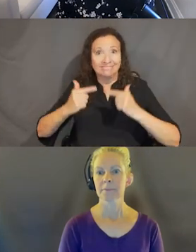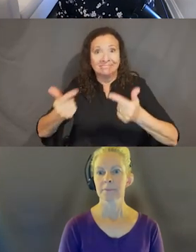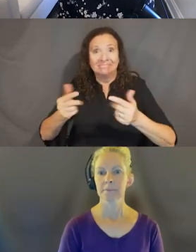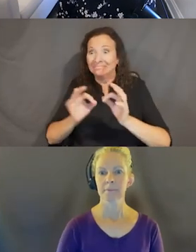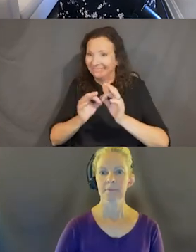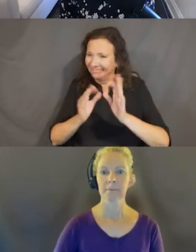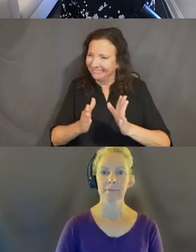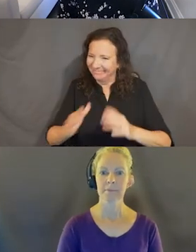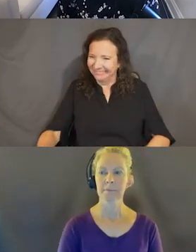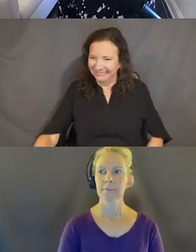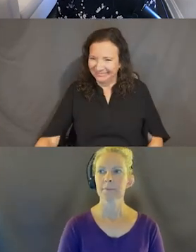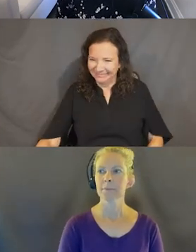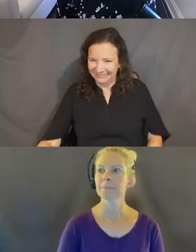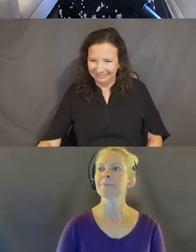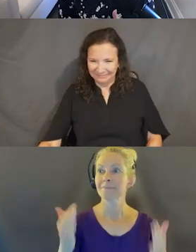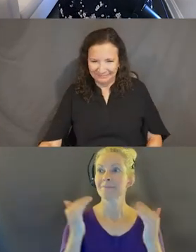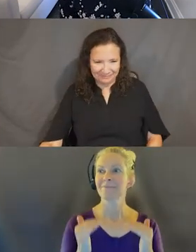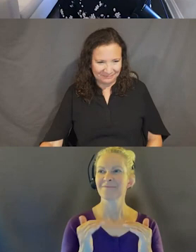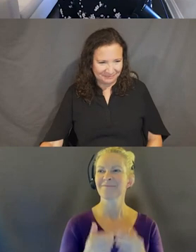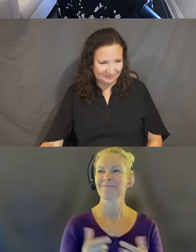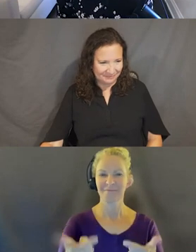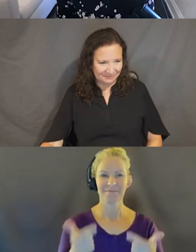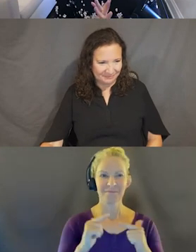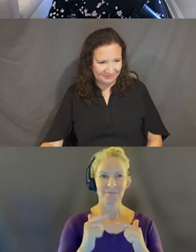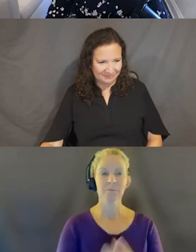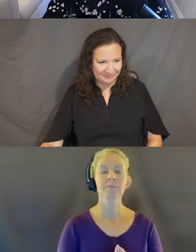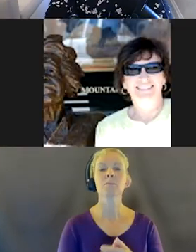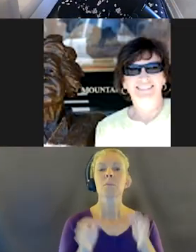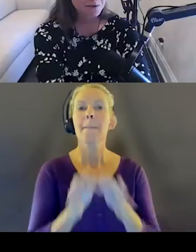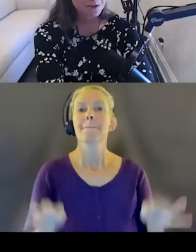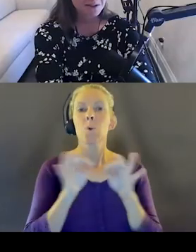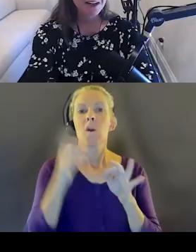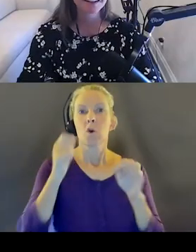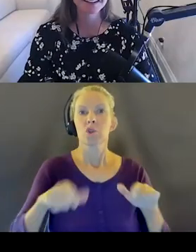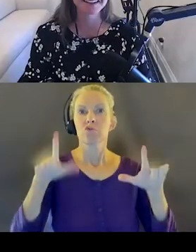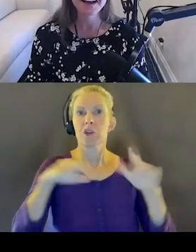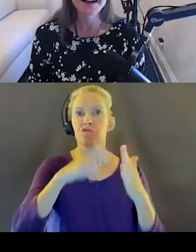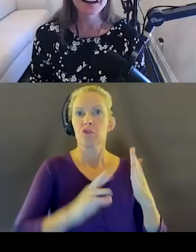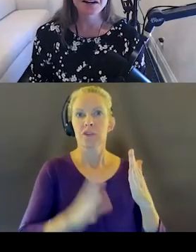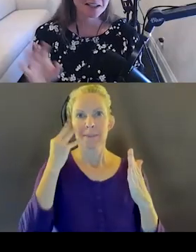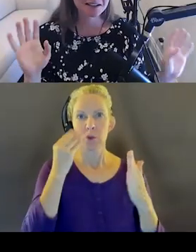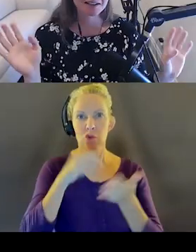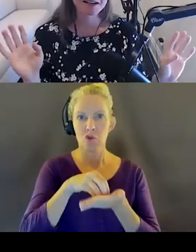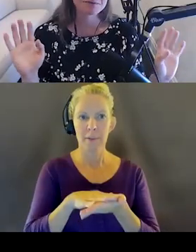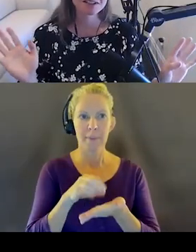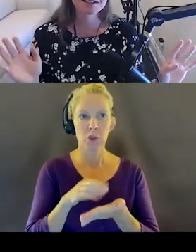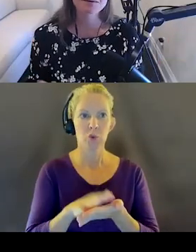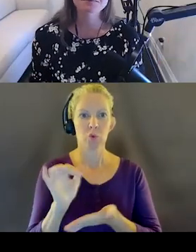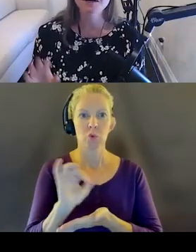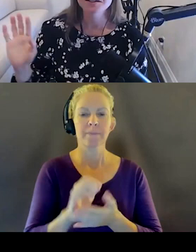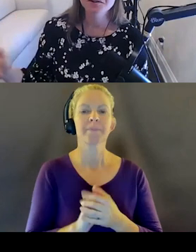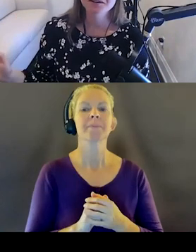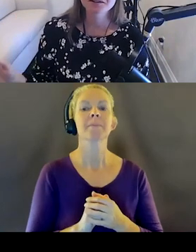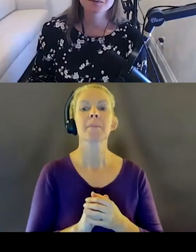And I also think it's important to think through and document screen reader experiences. I said before you can't be too prescriptive. I'll say it again a million